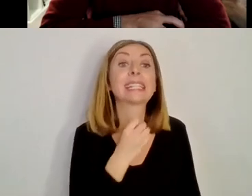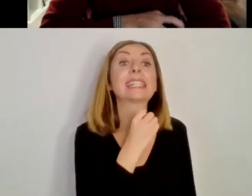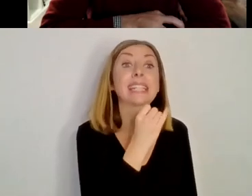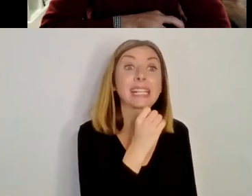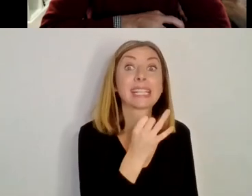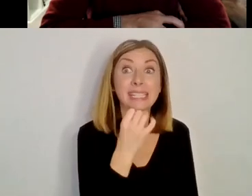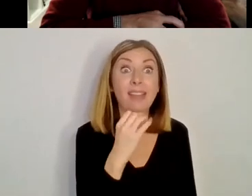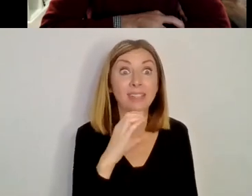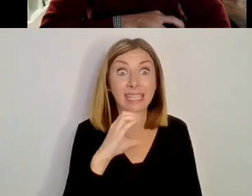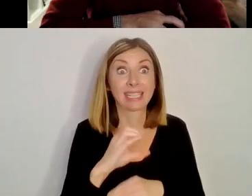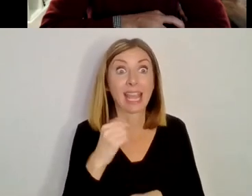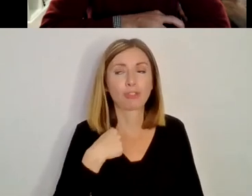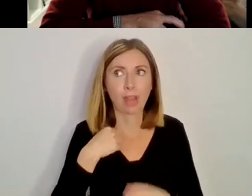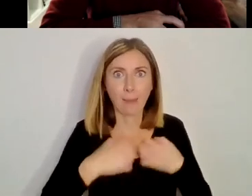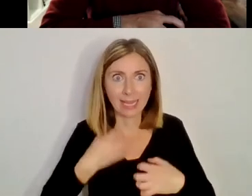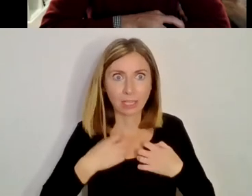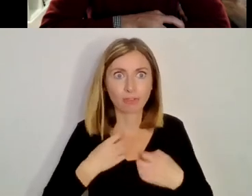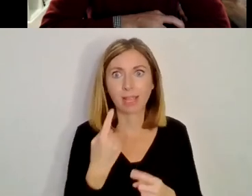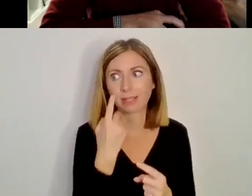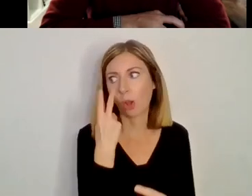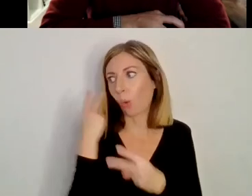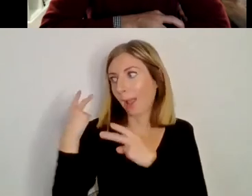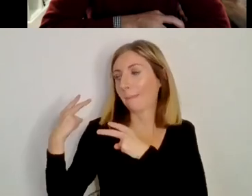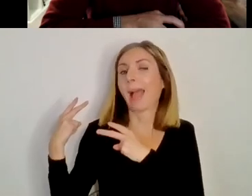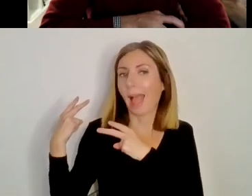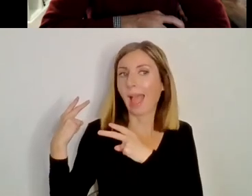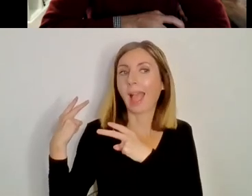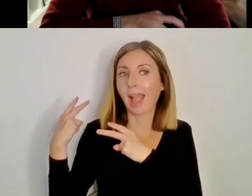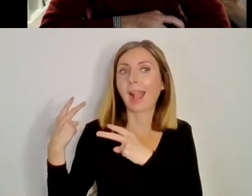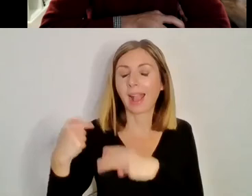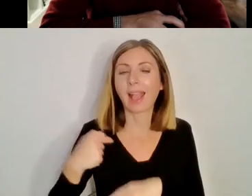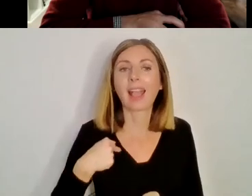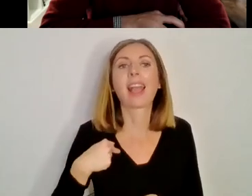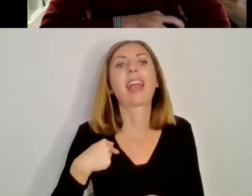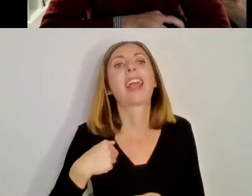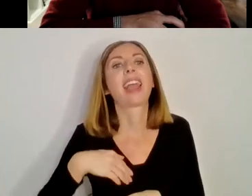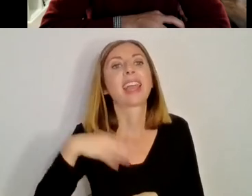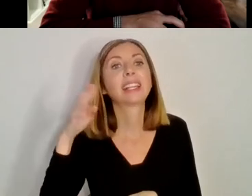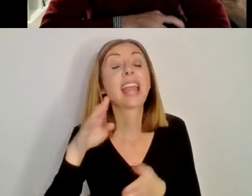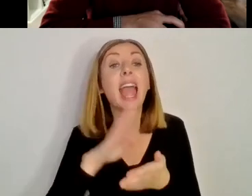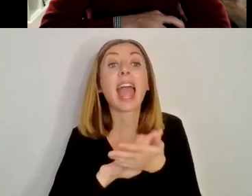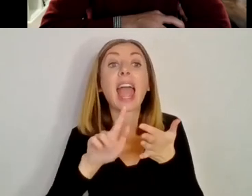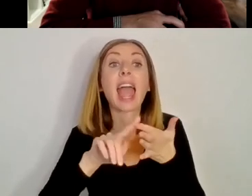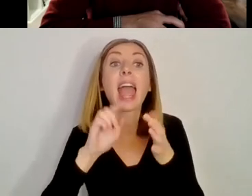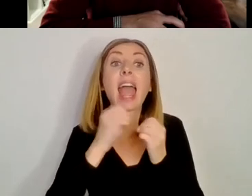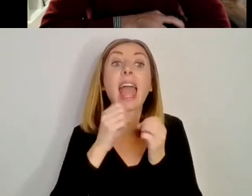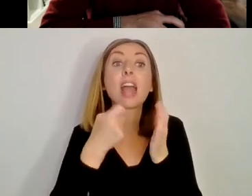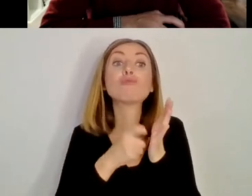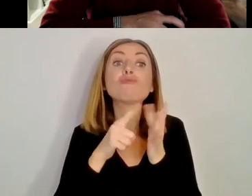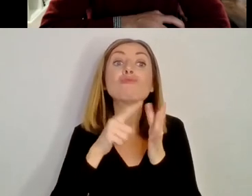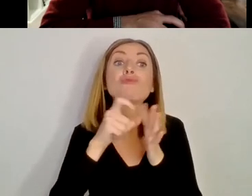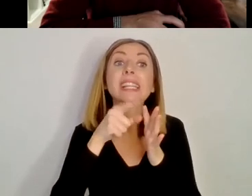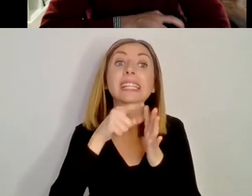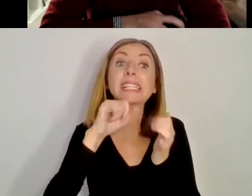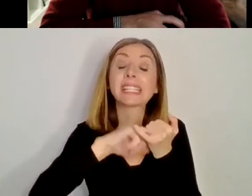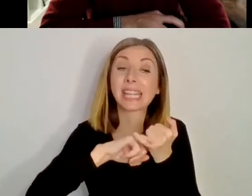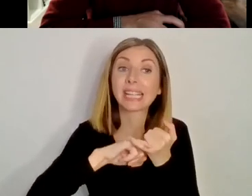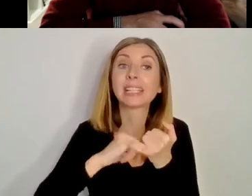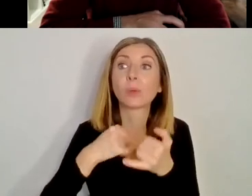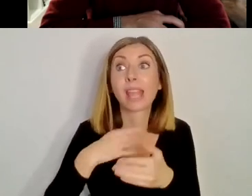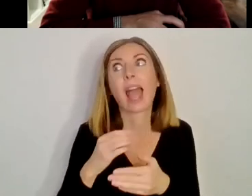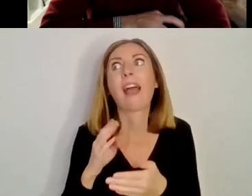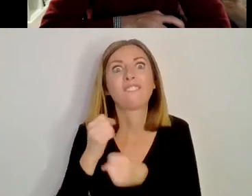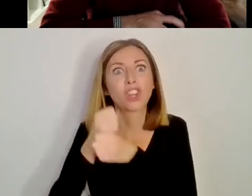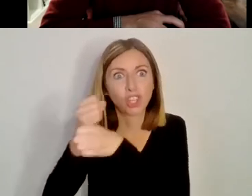originally from an island in, um, Northern Hebrides. We have, um, um, Chambul Waluwai, uh, St Maluwaz Church.